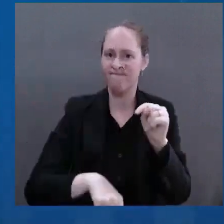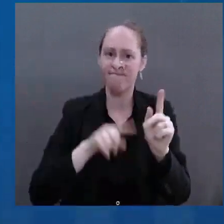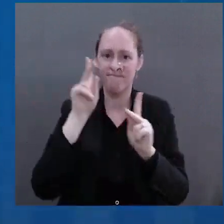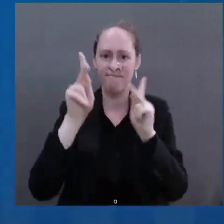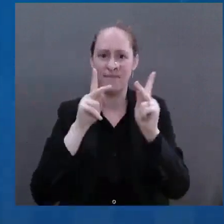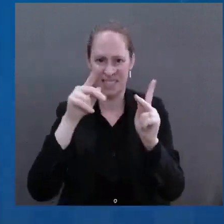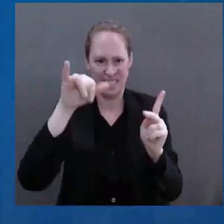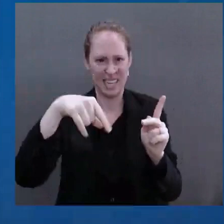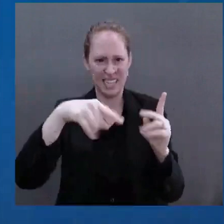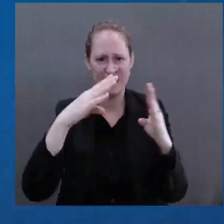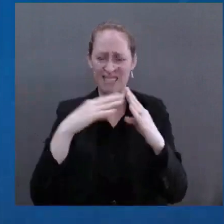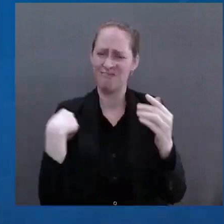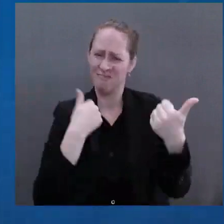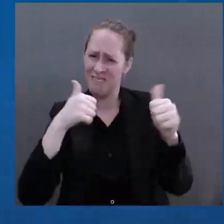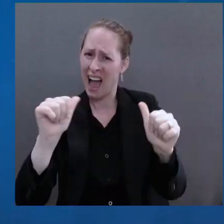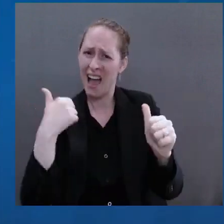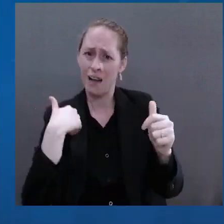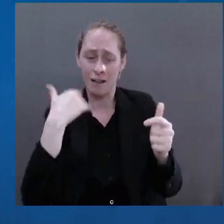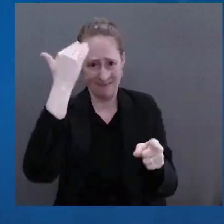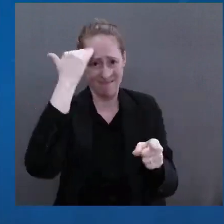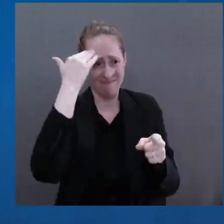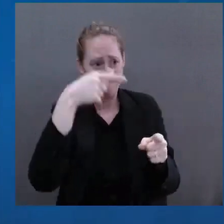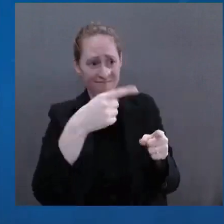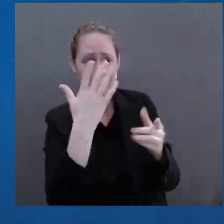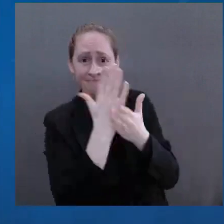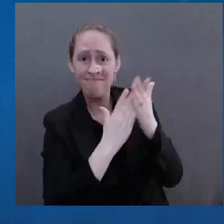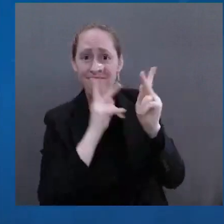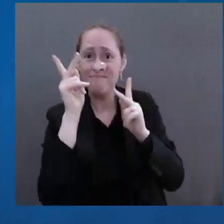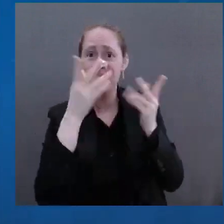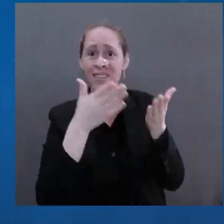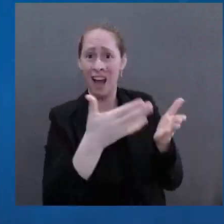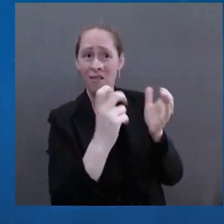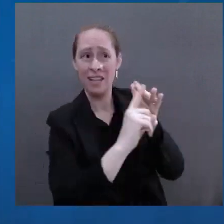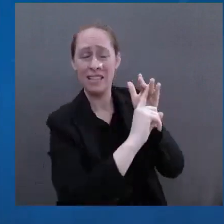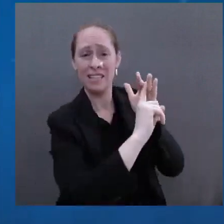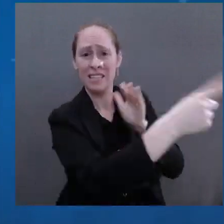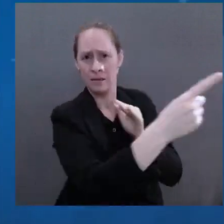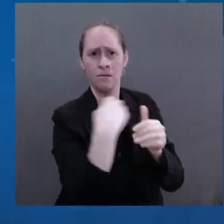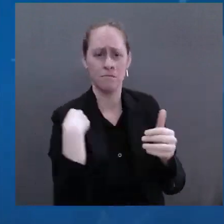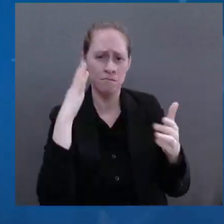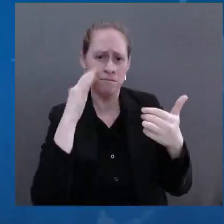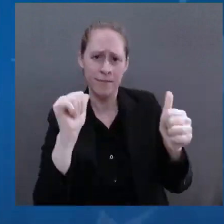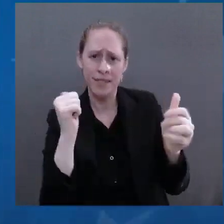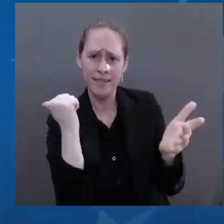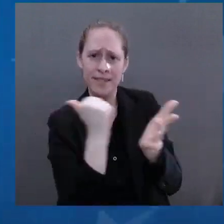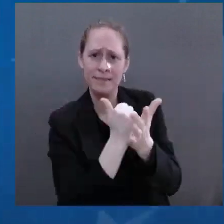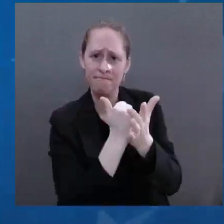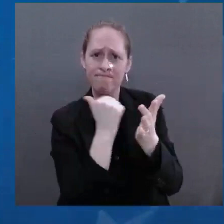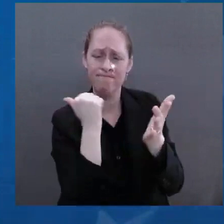doubt that this war has already been a strategic failure for Russia. Already.